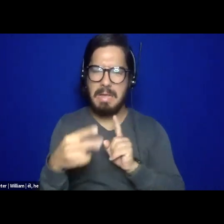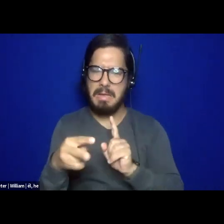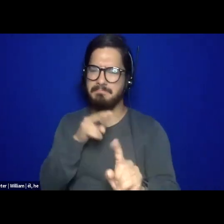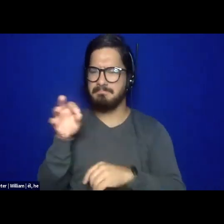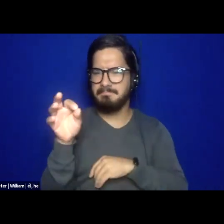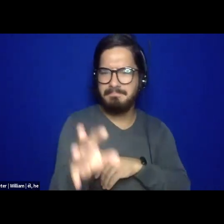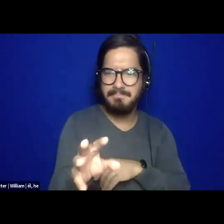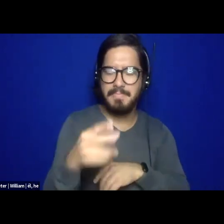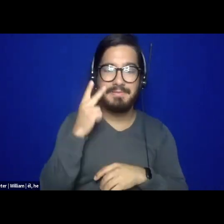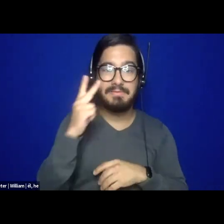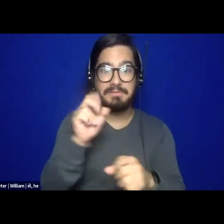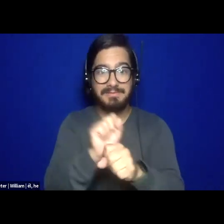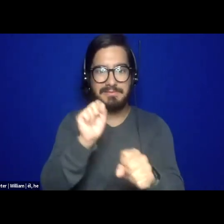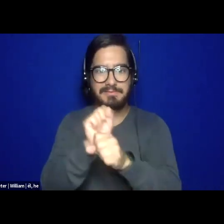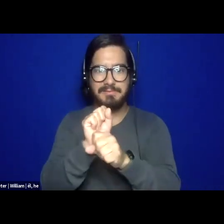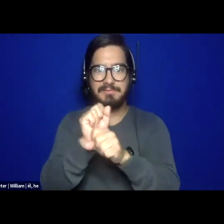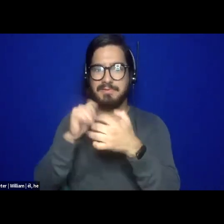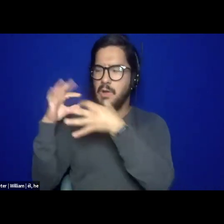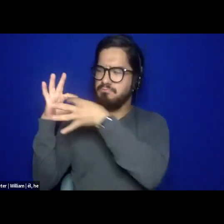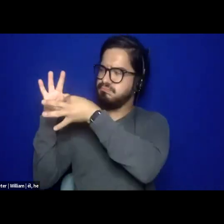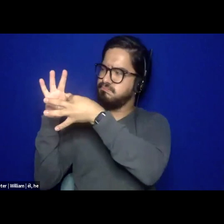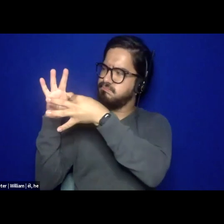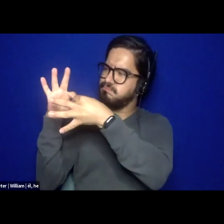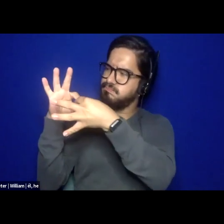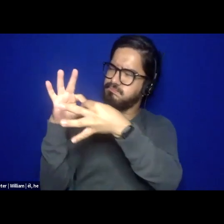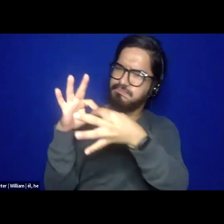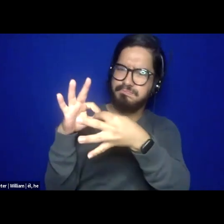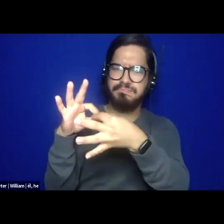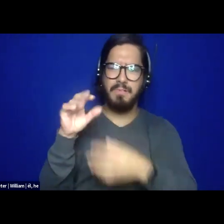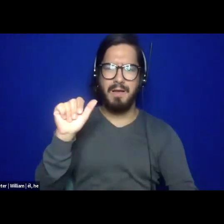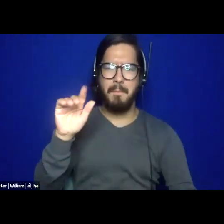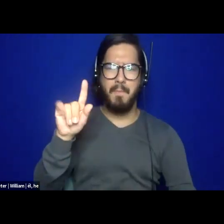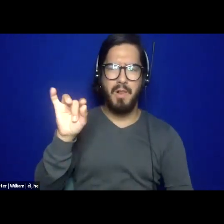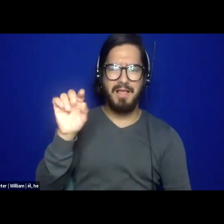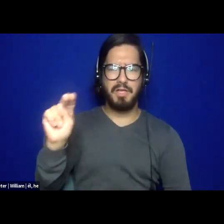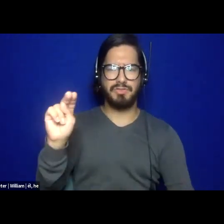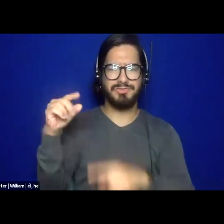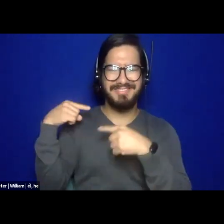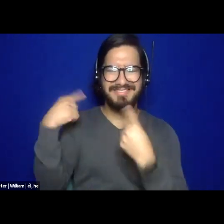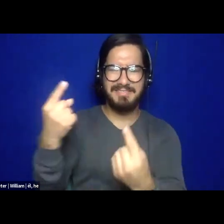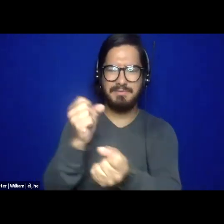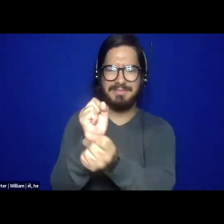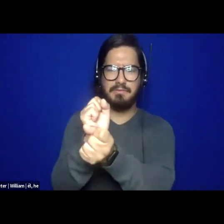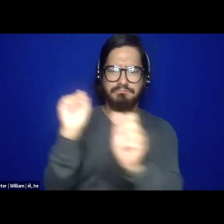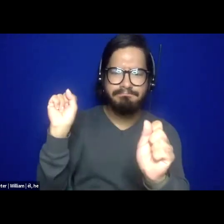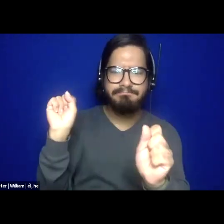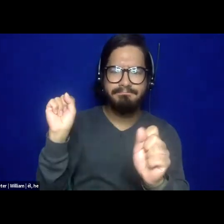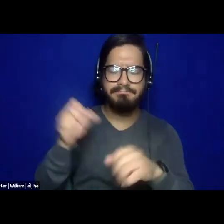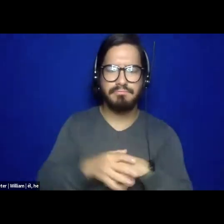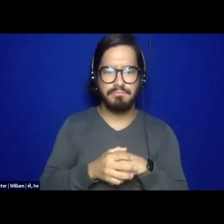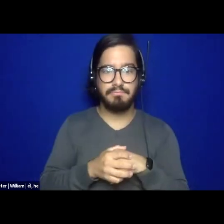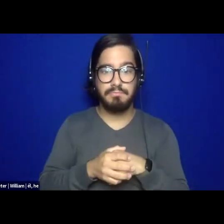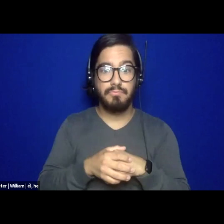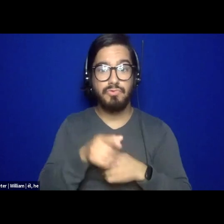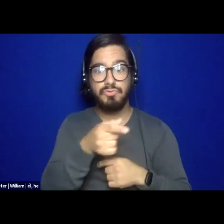my work as part of a long legacy of abolition, going back to the abolition of slavery. And being someone who's from the state of Maryland and who